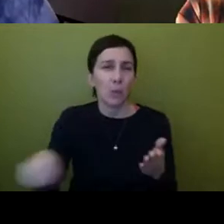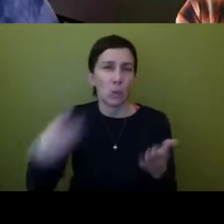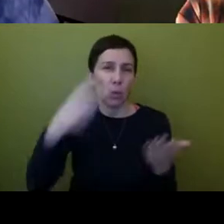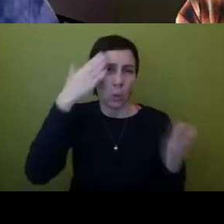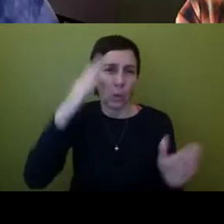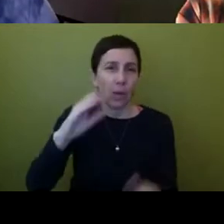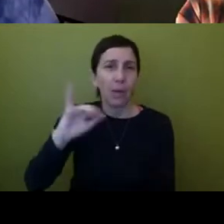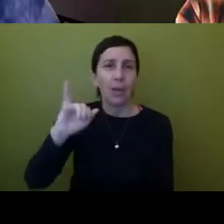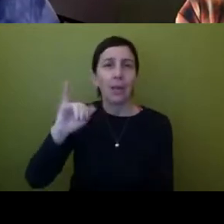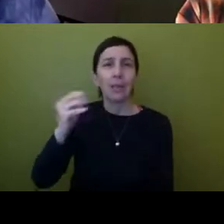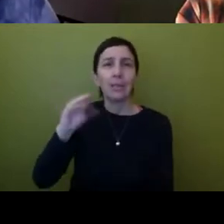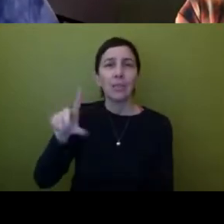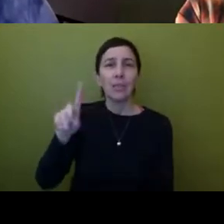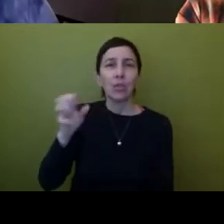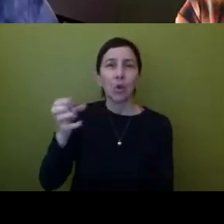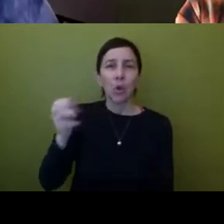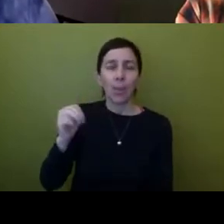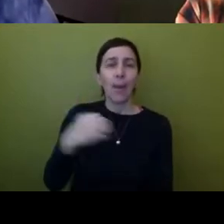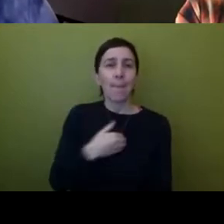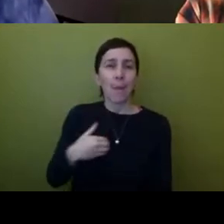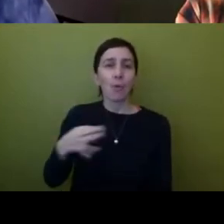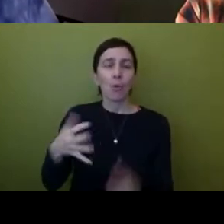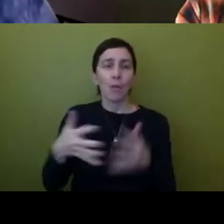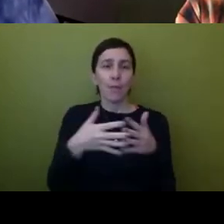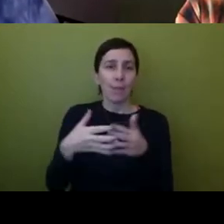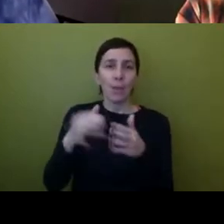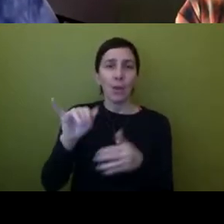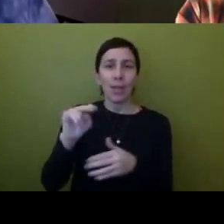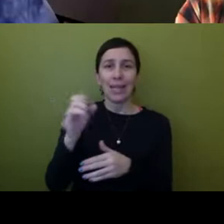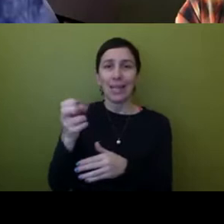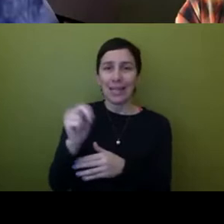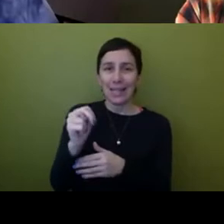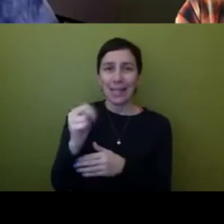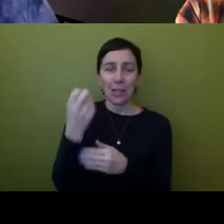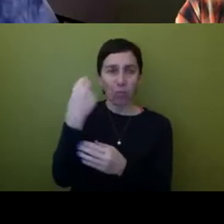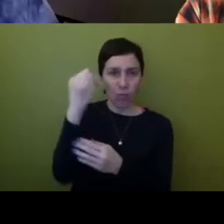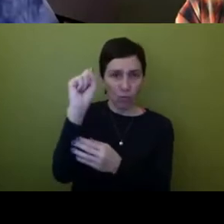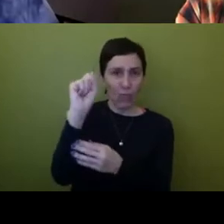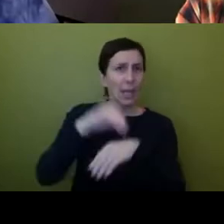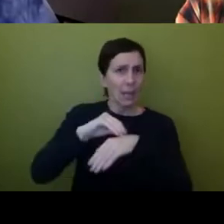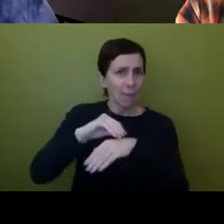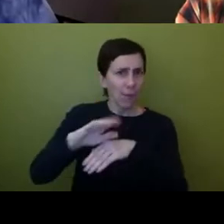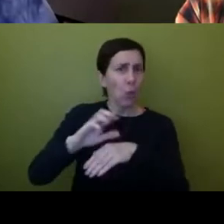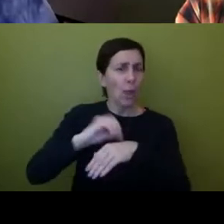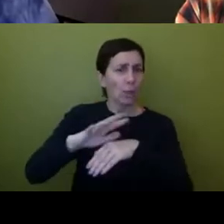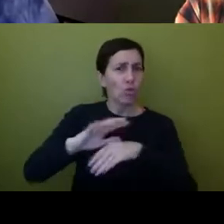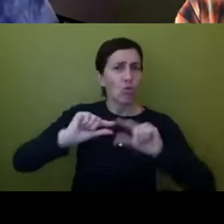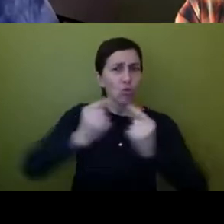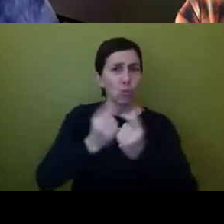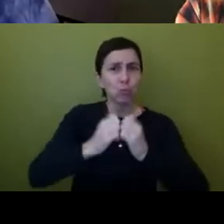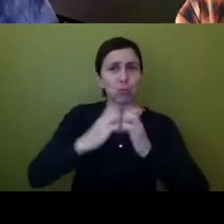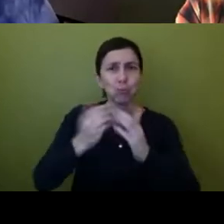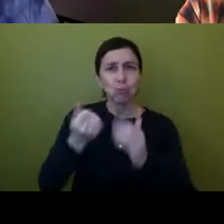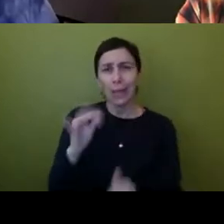member of the american indian movement of course the very influential activist group um that emerged in the 60s and 70s um